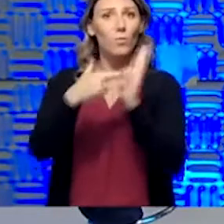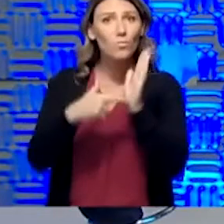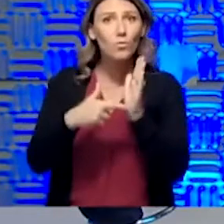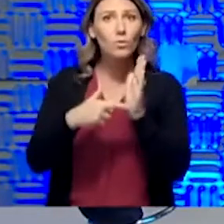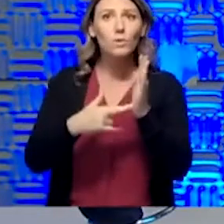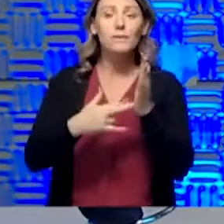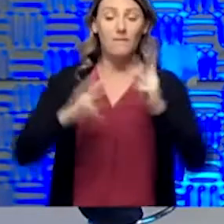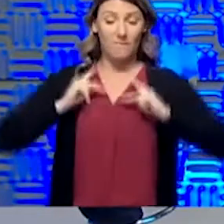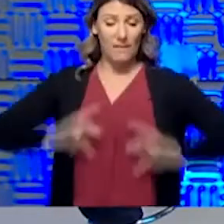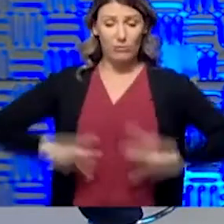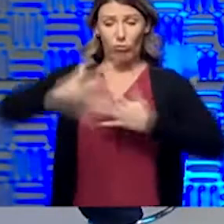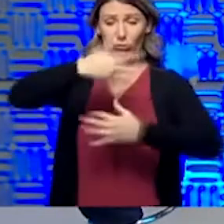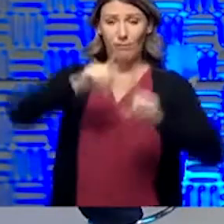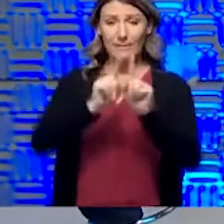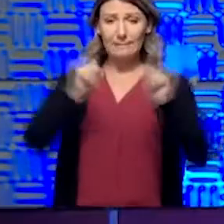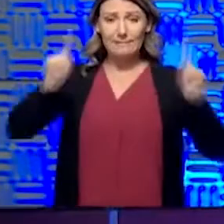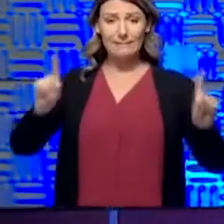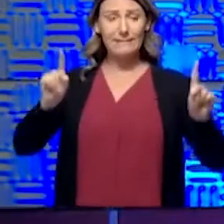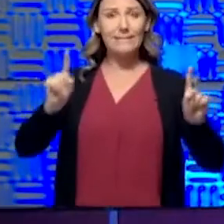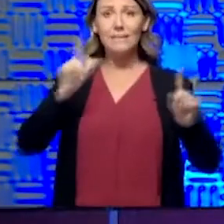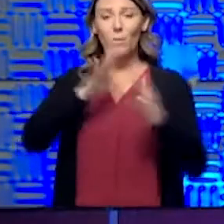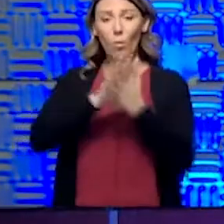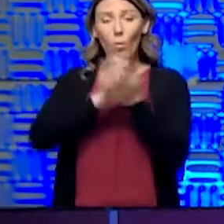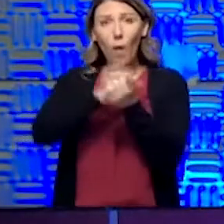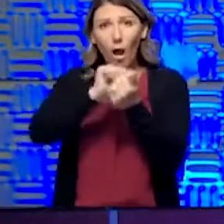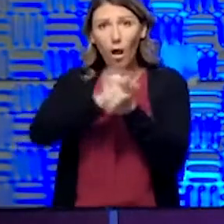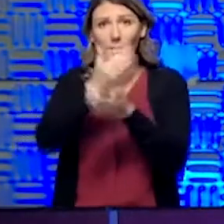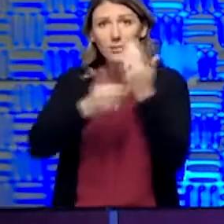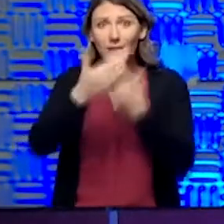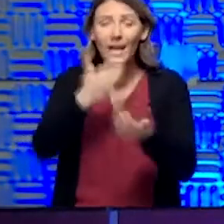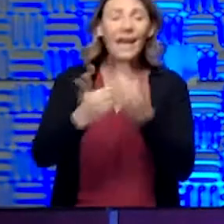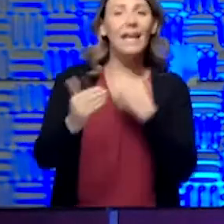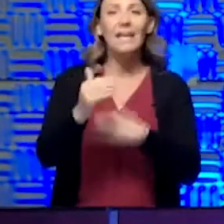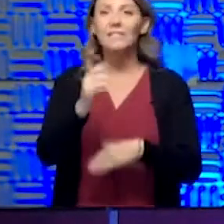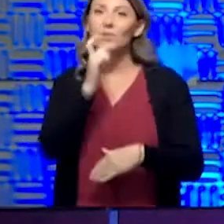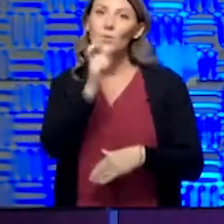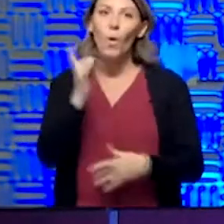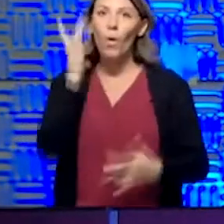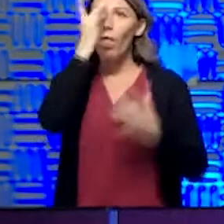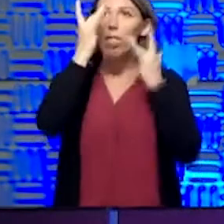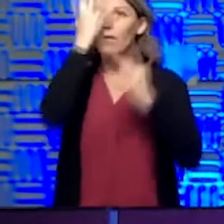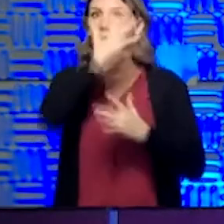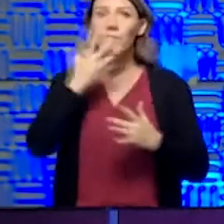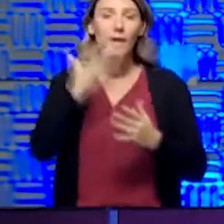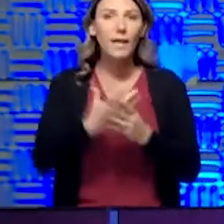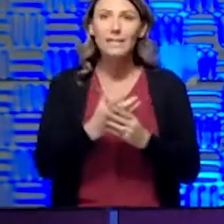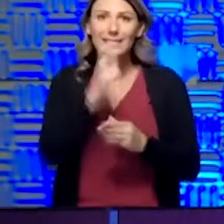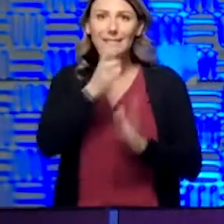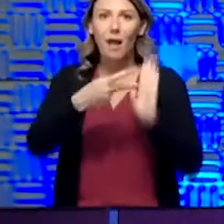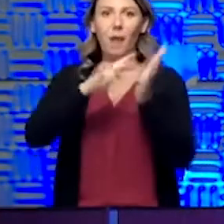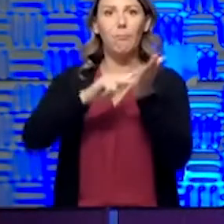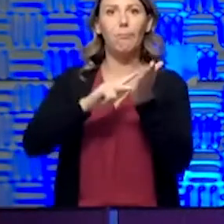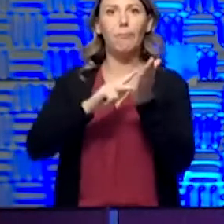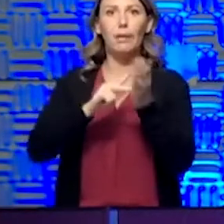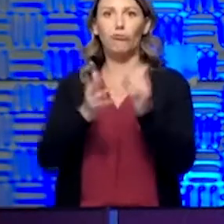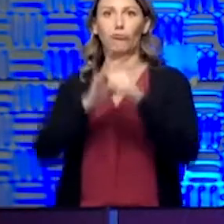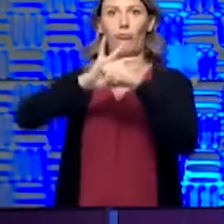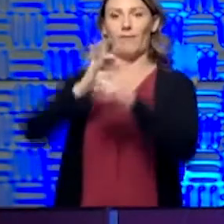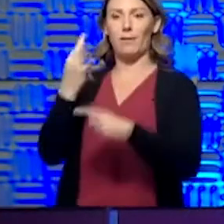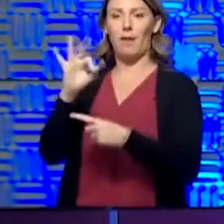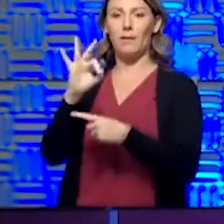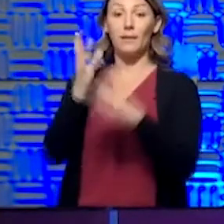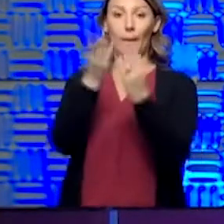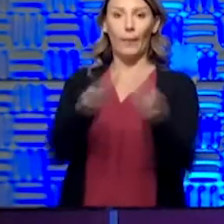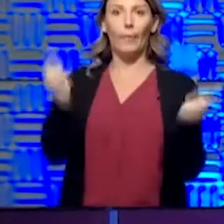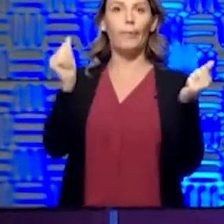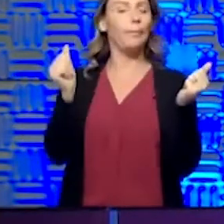don't touch your face, because even as we open things up, it doesn't mean the coronavirus went away. It's still right there in front of you and do the